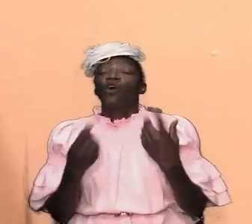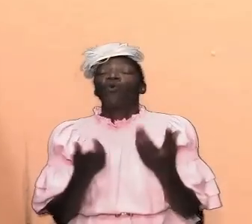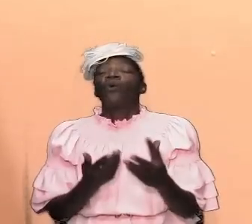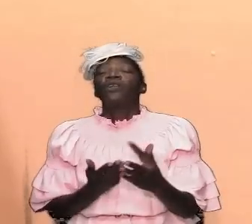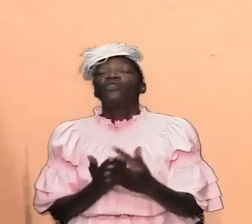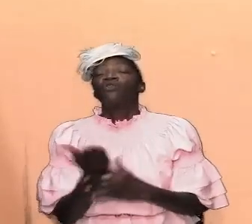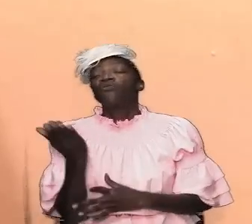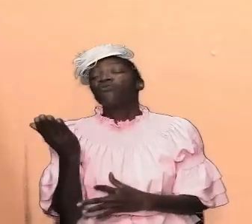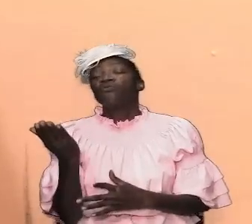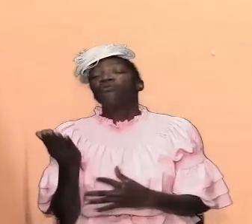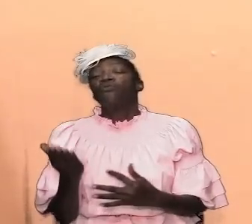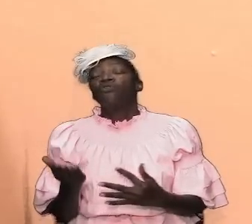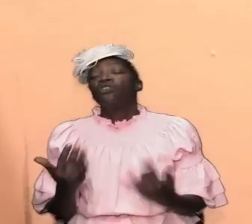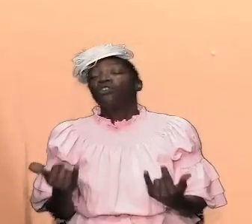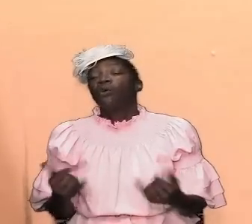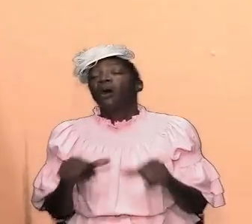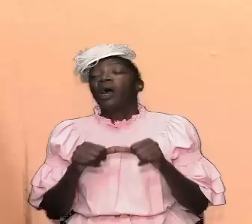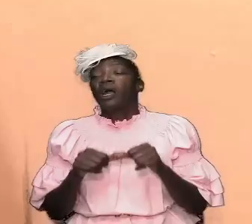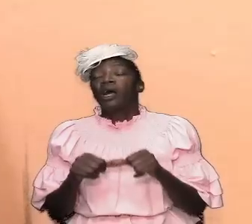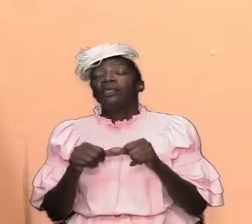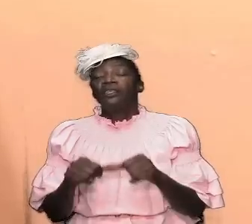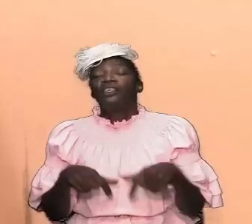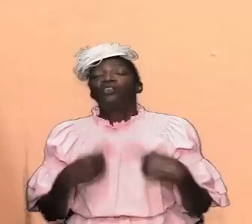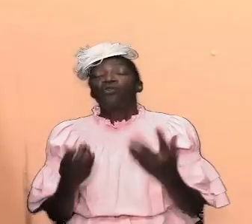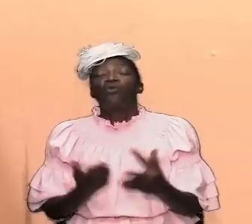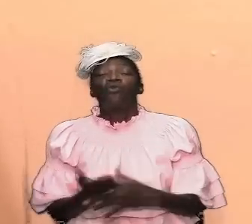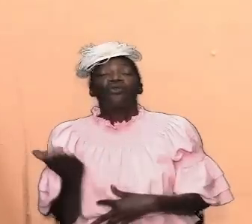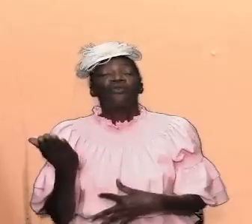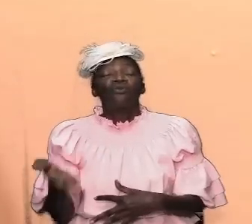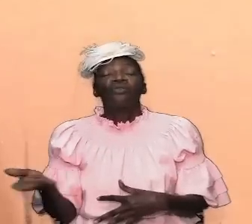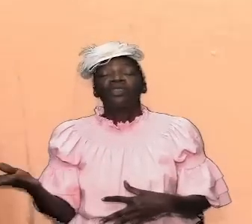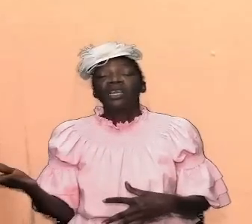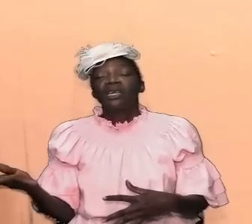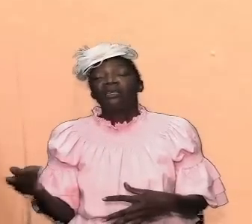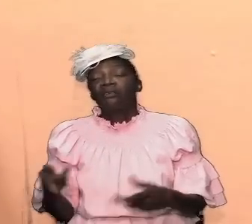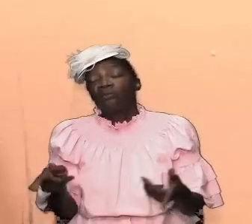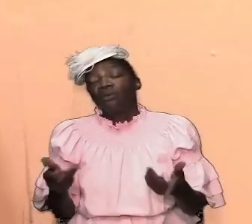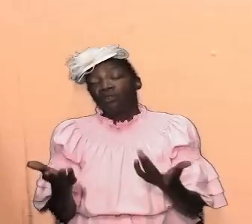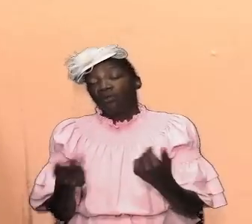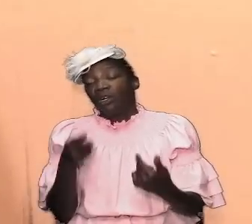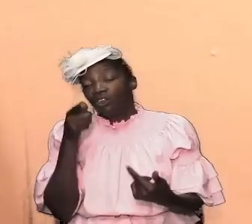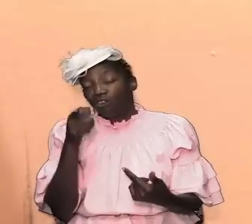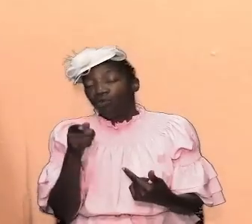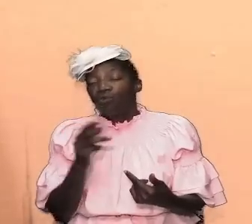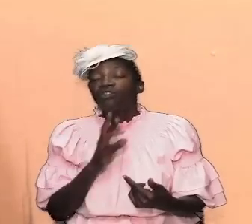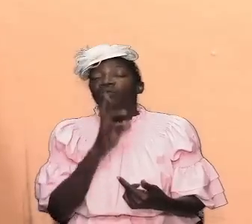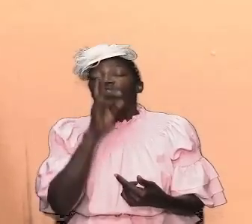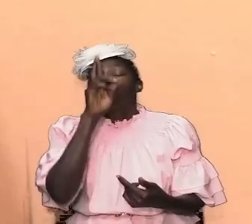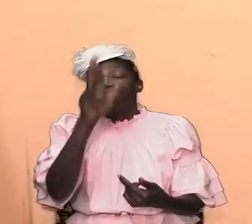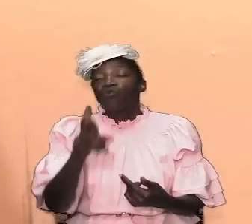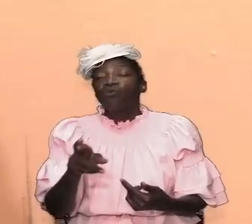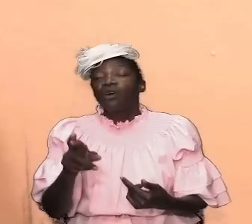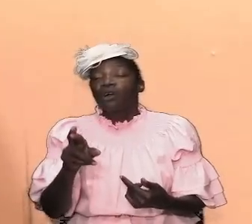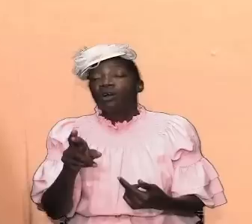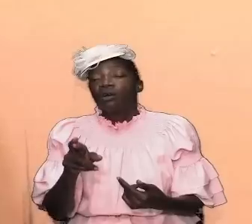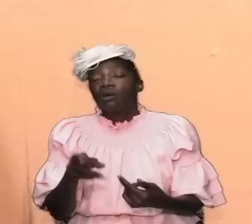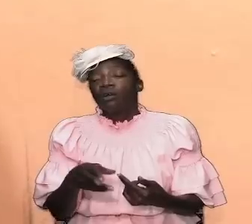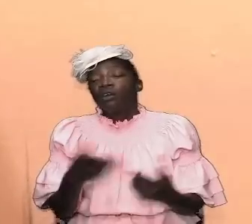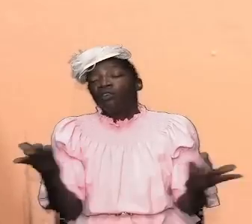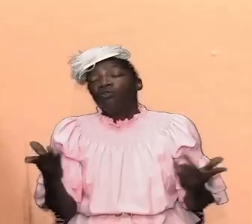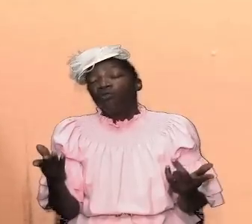now it will continue to go through stuff but i want to reassure those that are